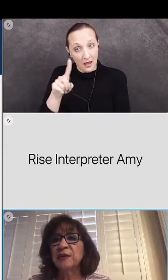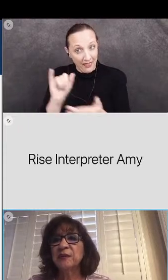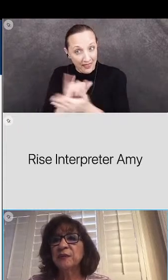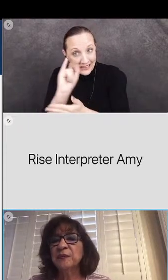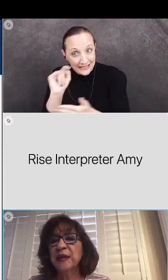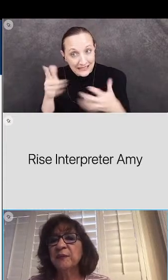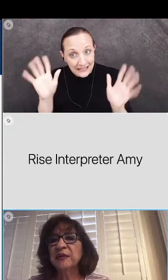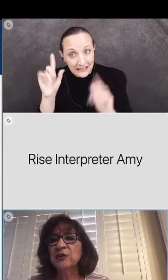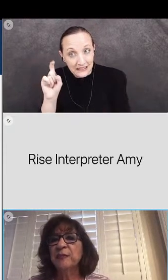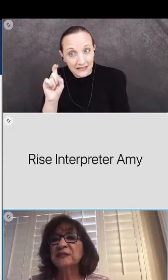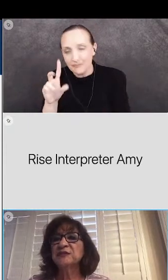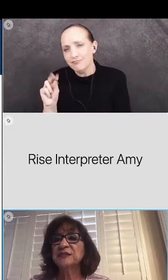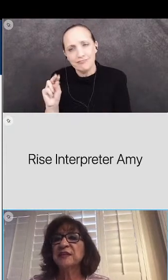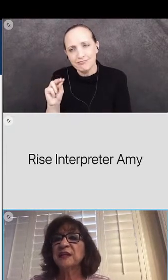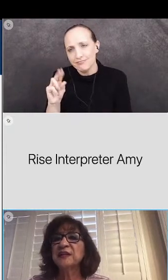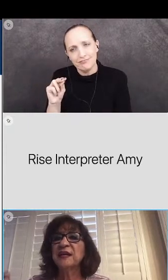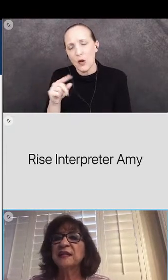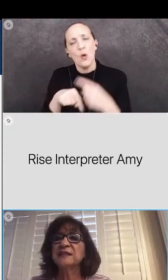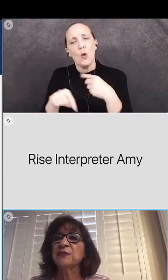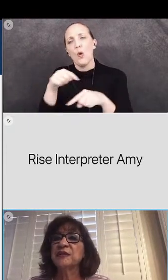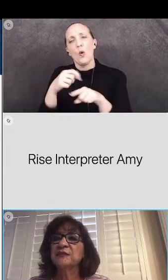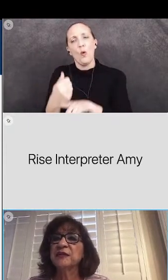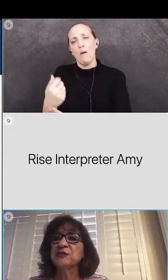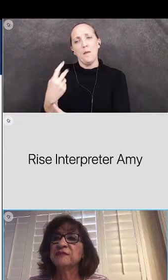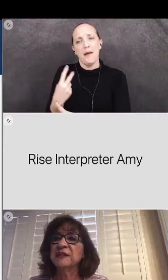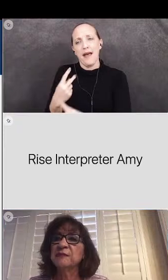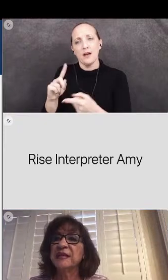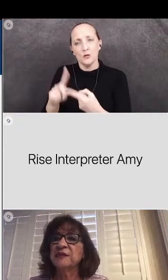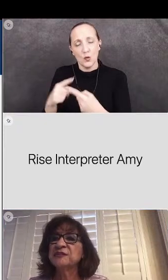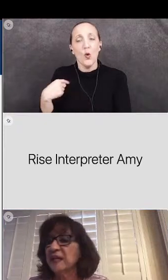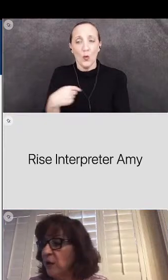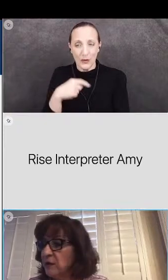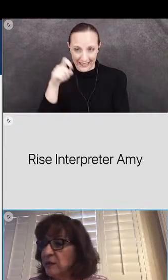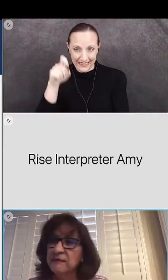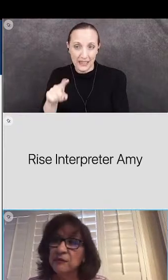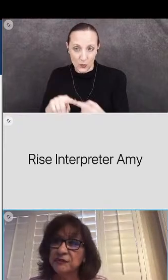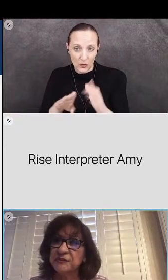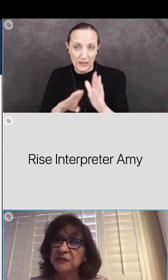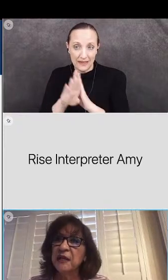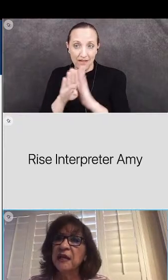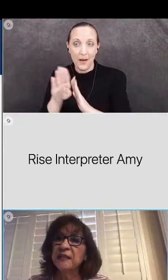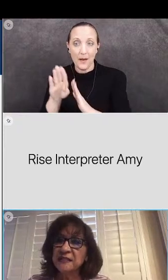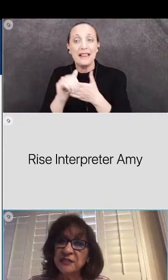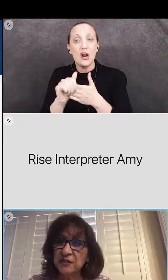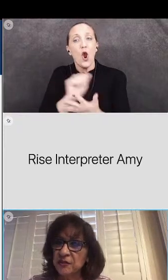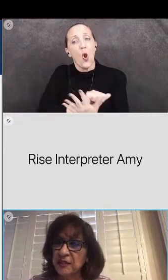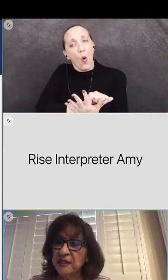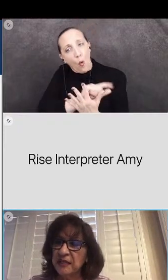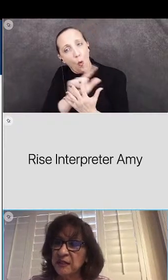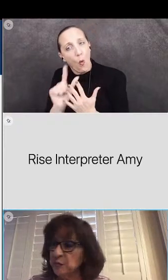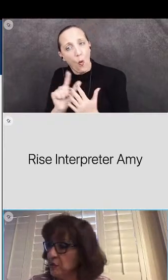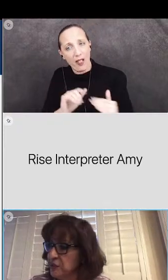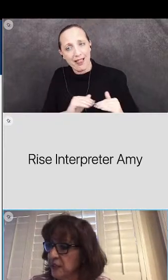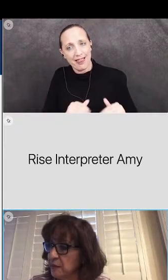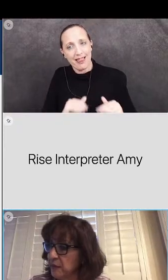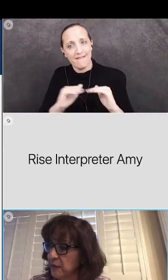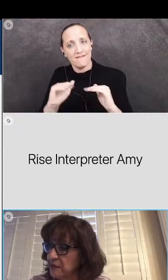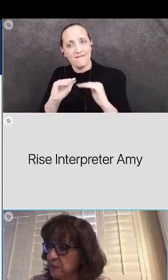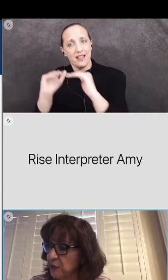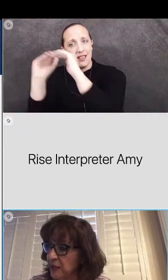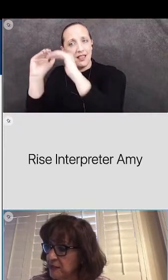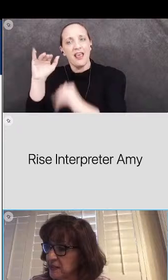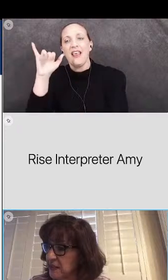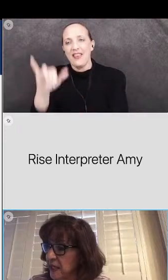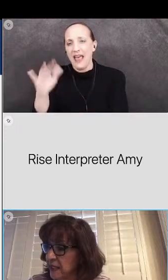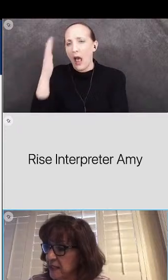there. You know, you want to go back to saying that we need to develop leaders at all levels. And that's another thing that I appreciate